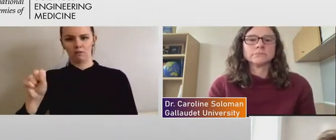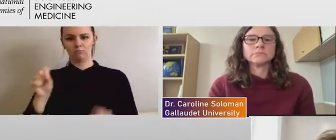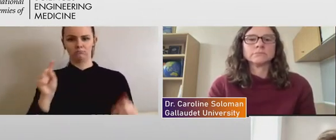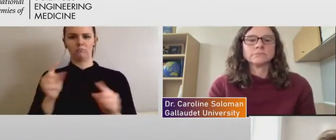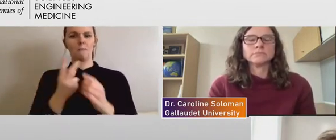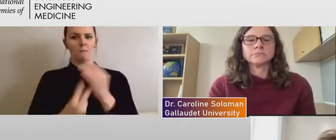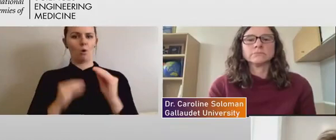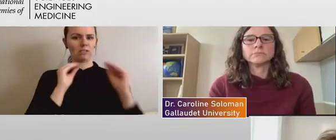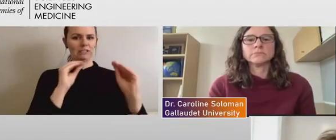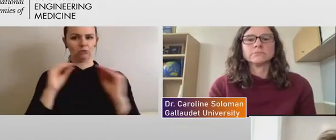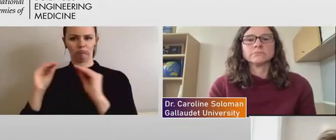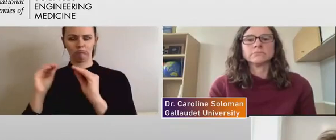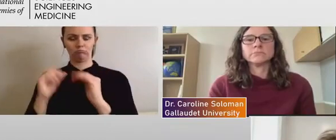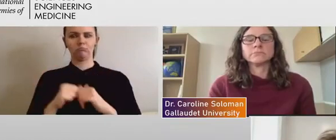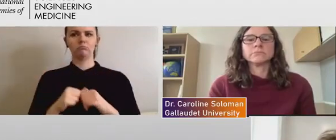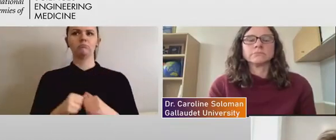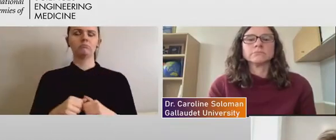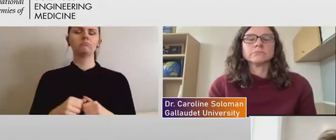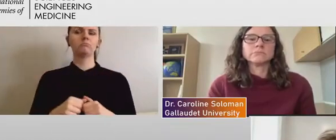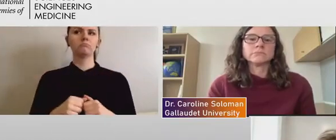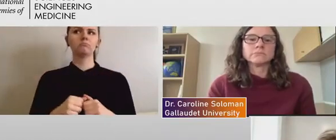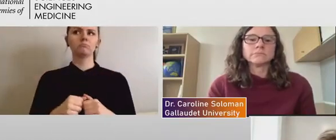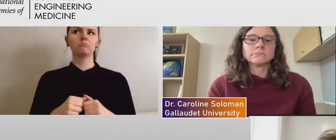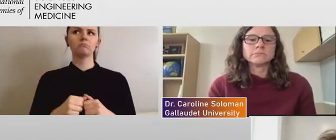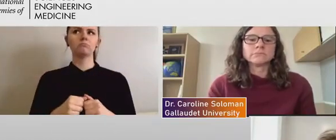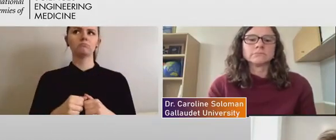think that, um,